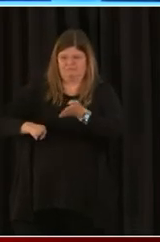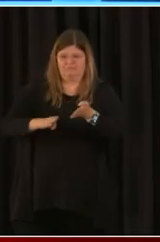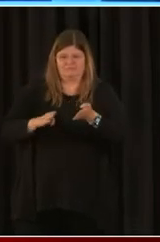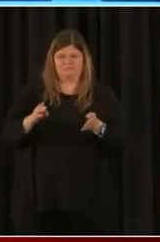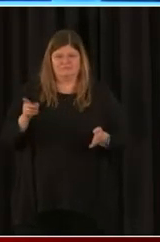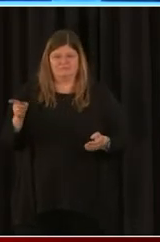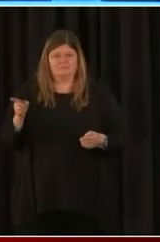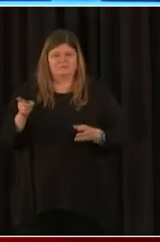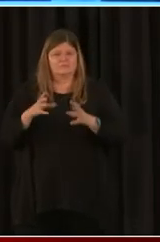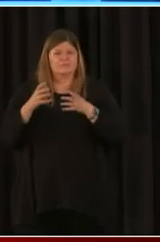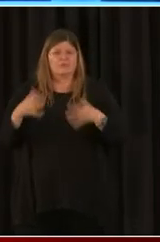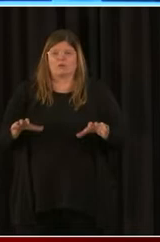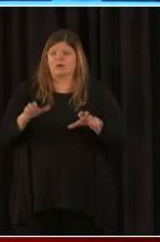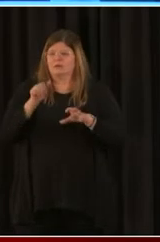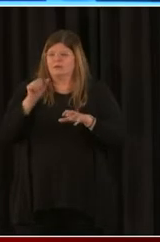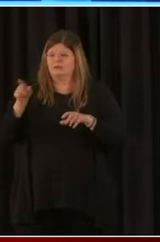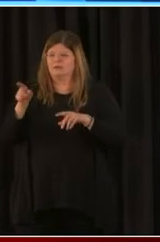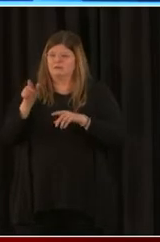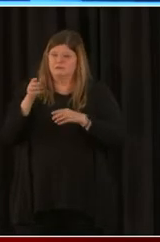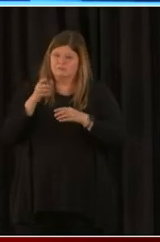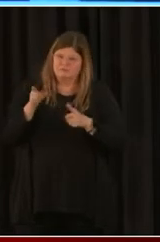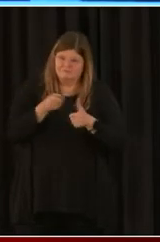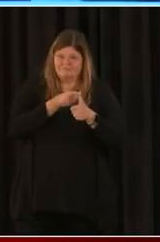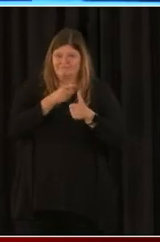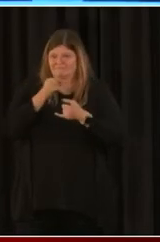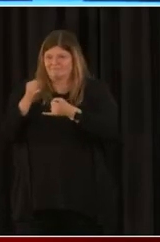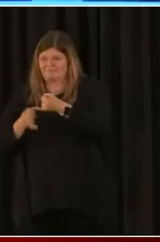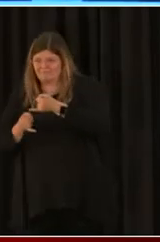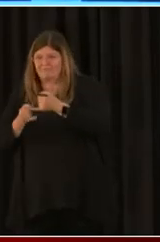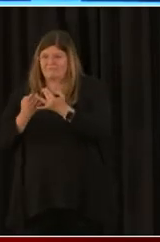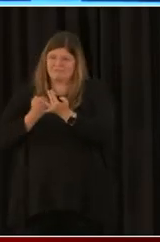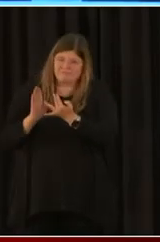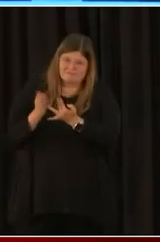process from beginning to end and even have received their full forgiveness.